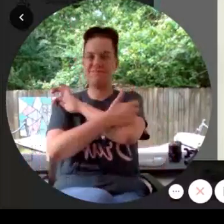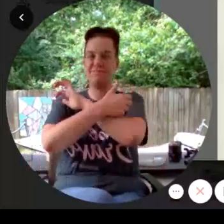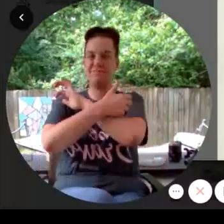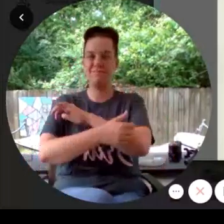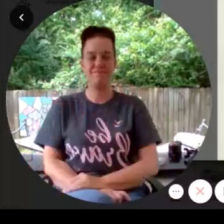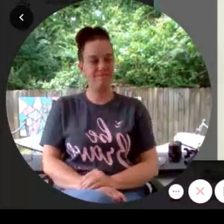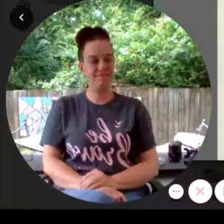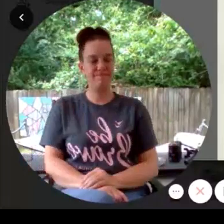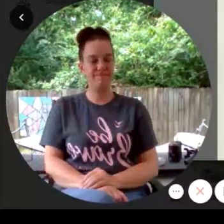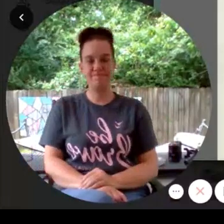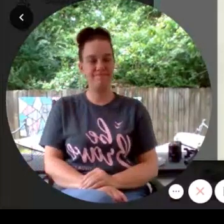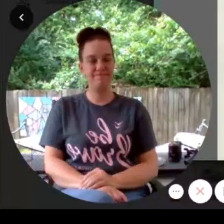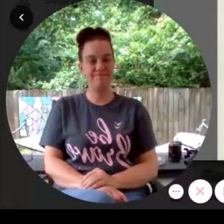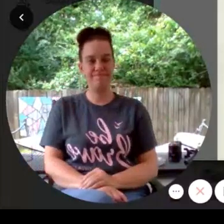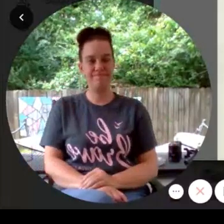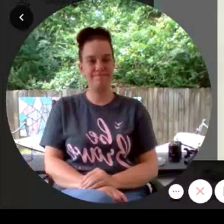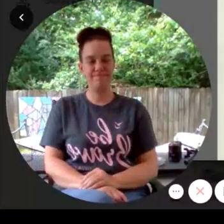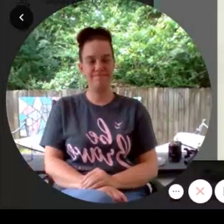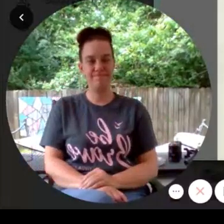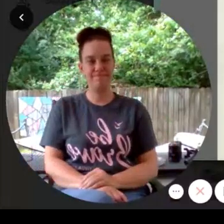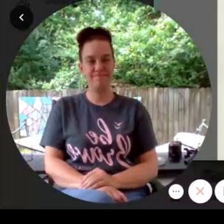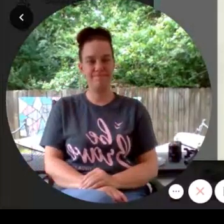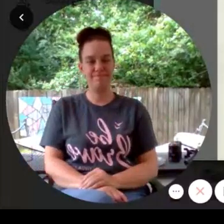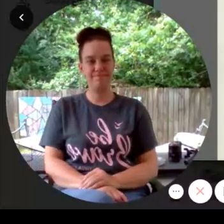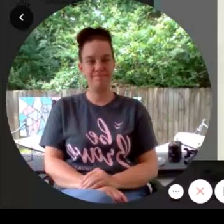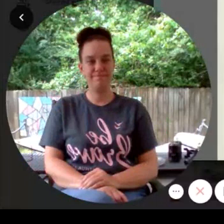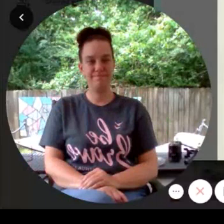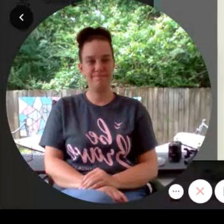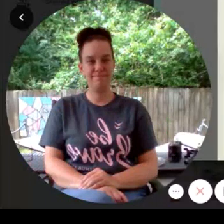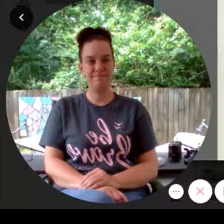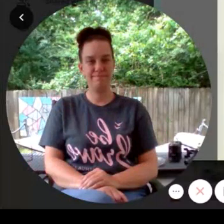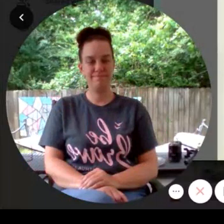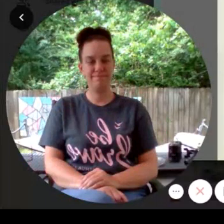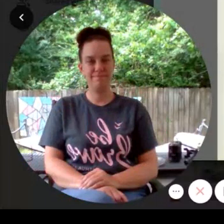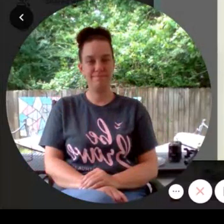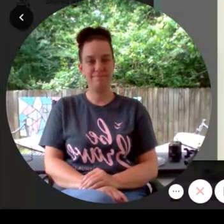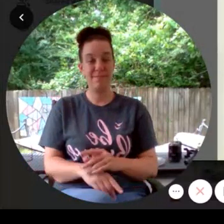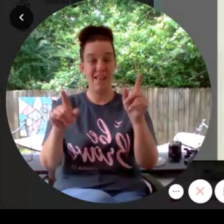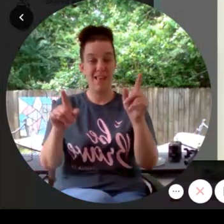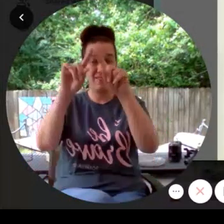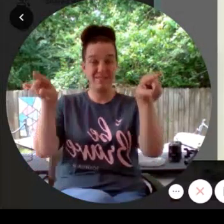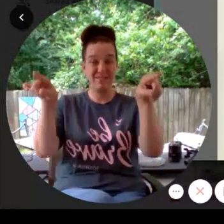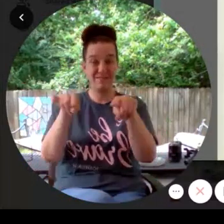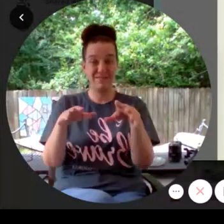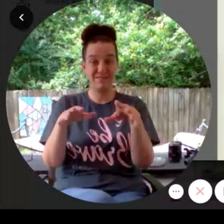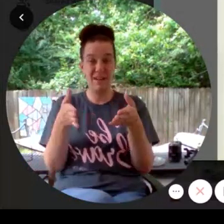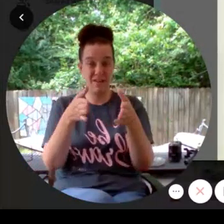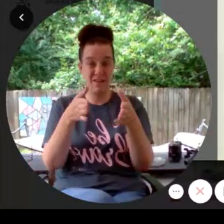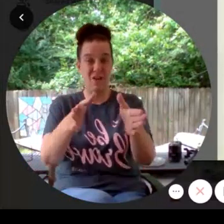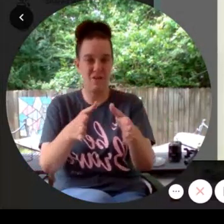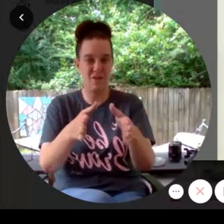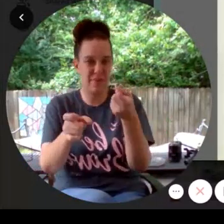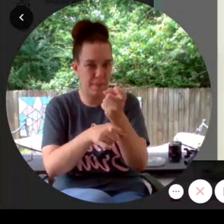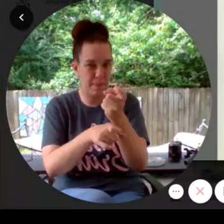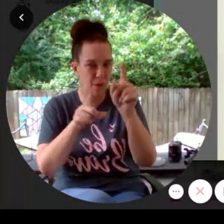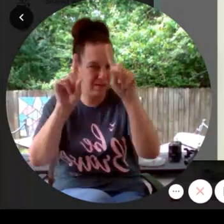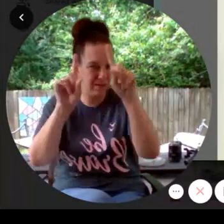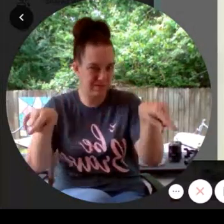Yanni Valley history. The sign in the hall, the prank sign.